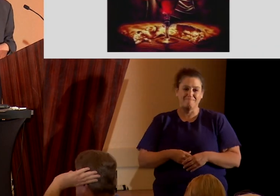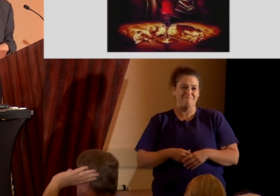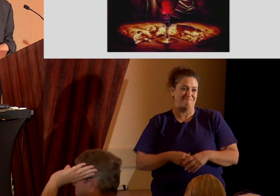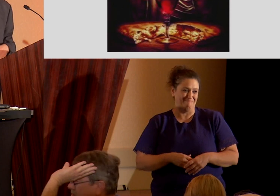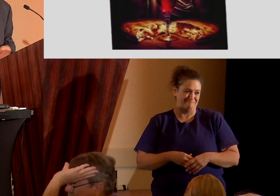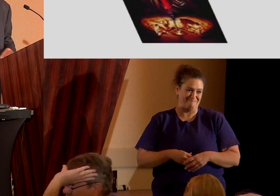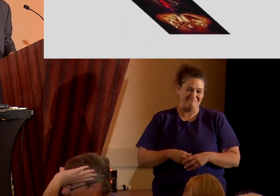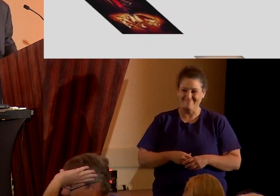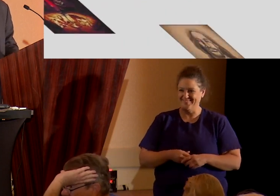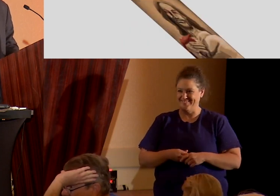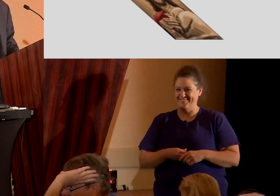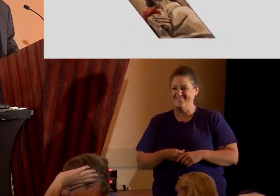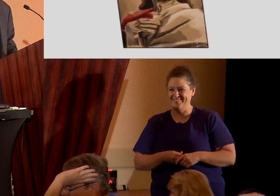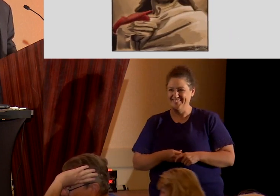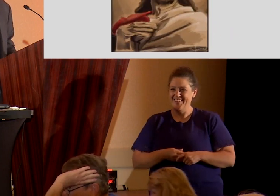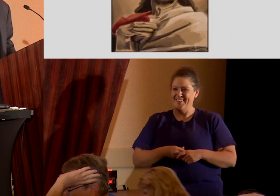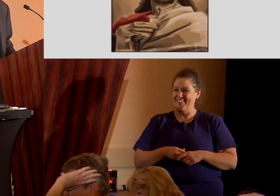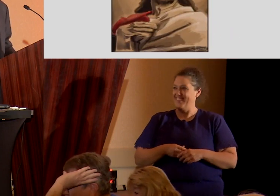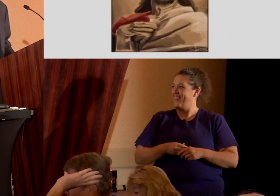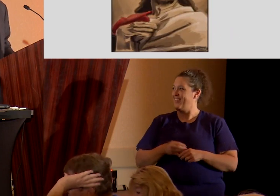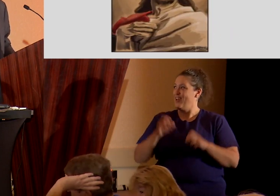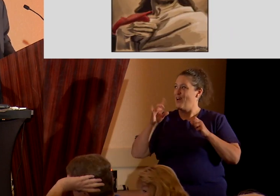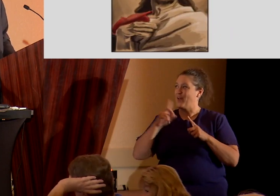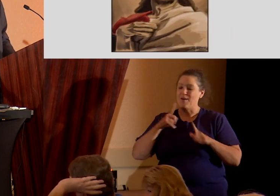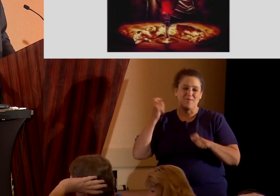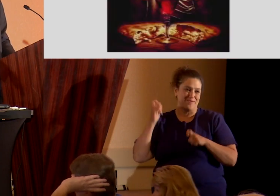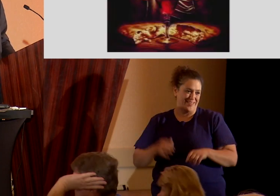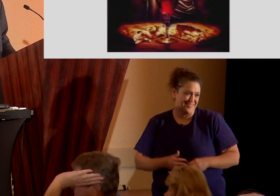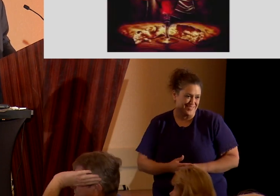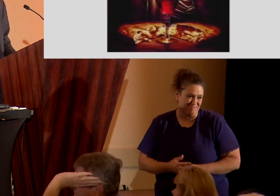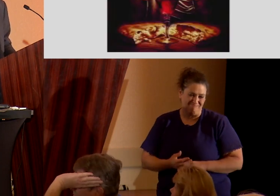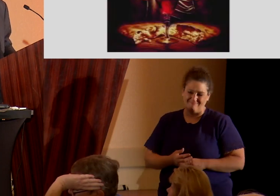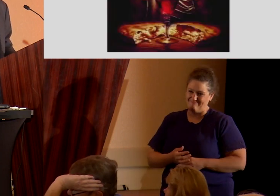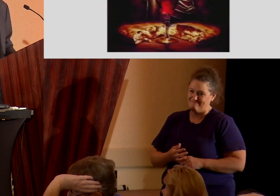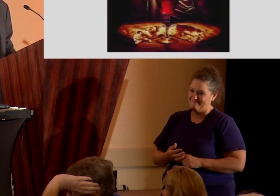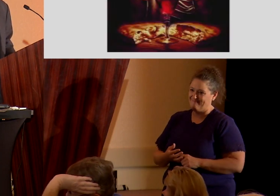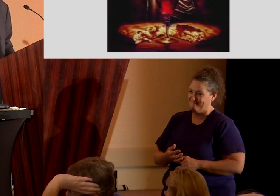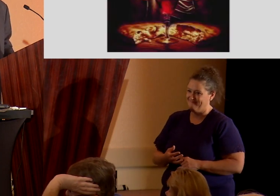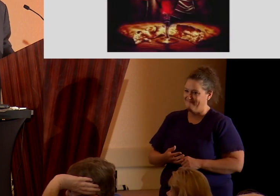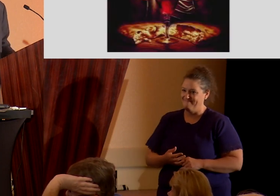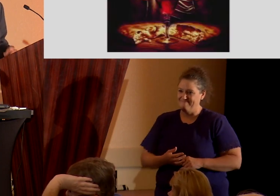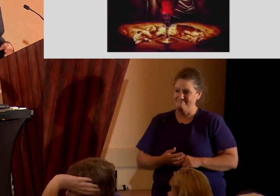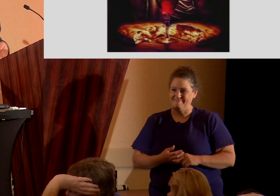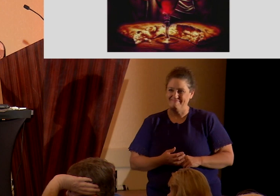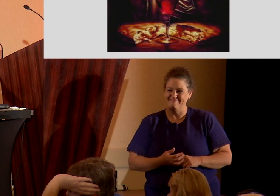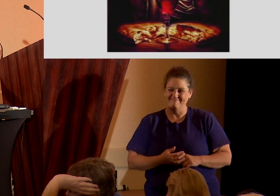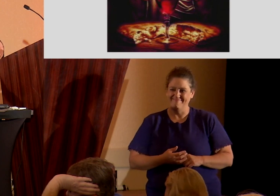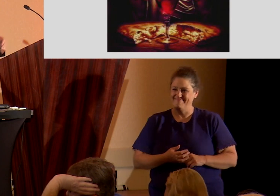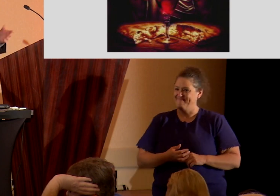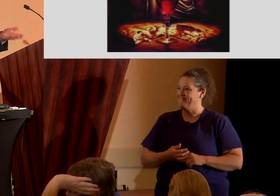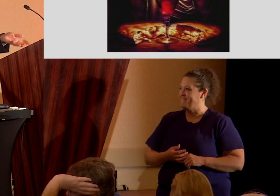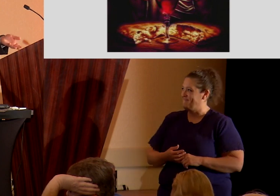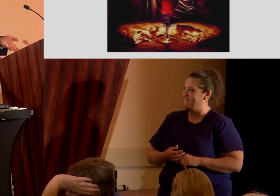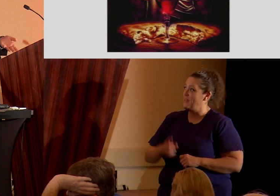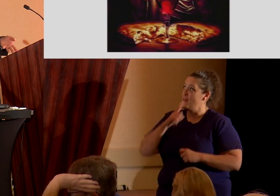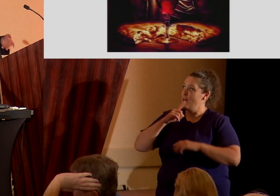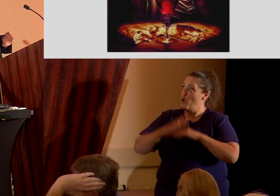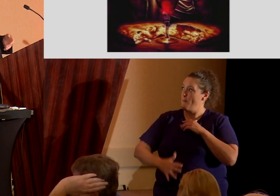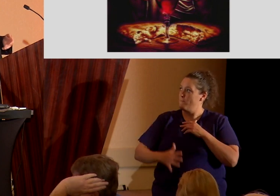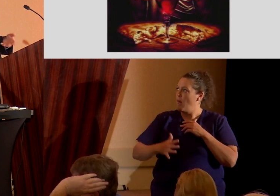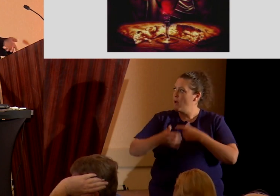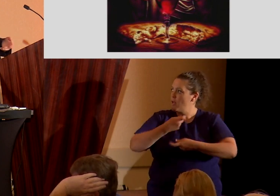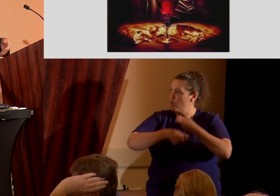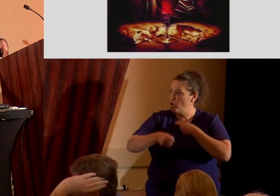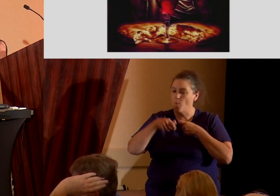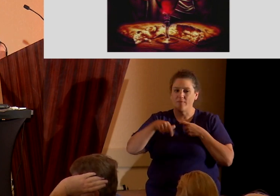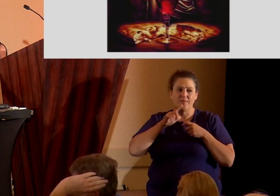Oh, Jimmy. Oh, wow, that's fast. Okay. We're going to go real fast then. Okay. Uh, blood atonement. This is why you can get killed by firing squad